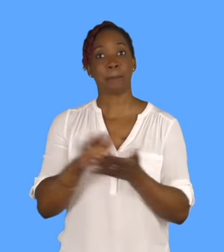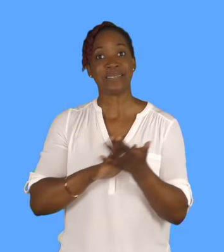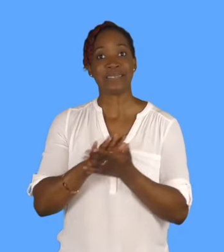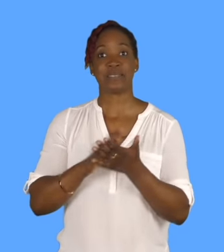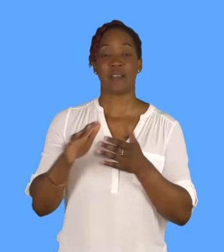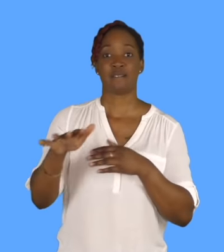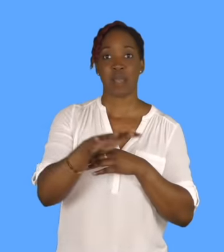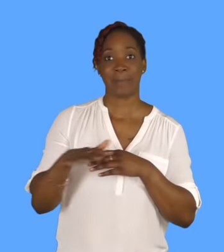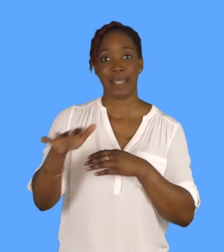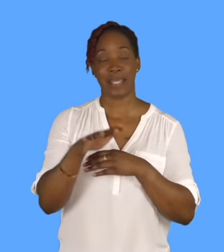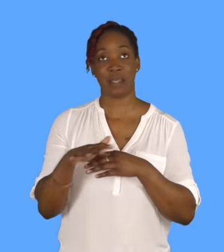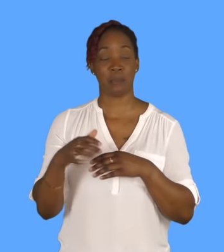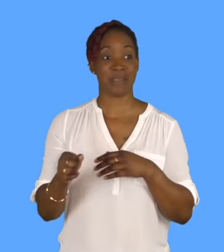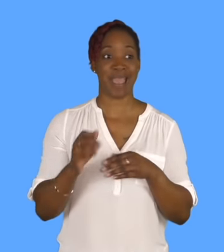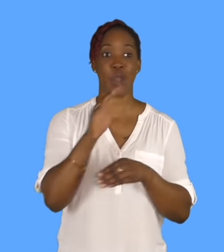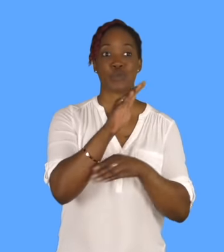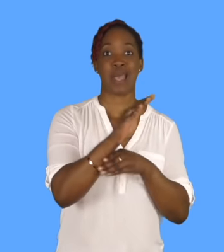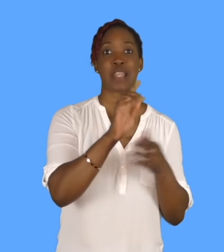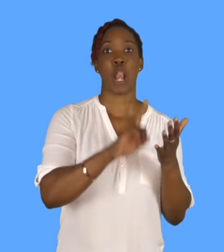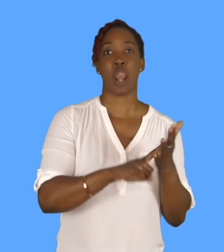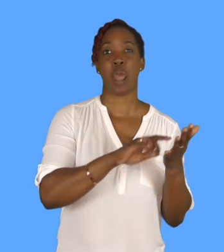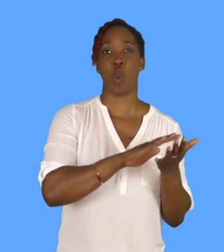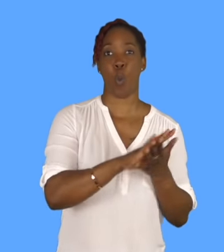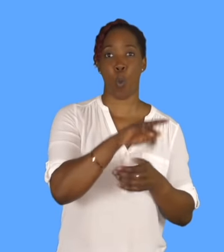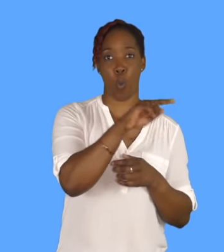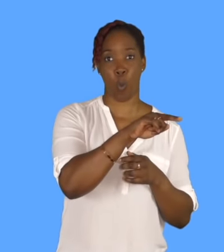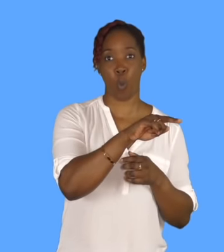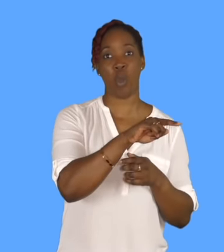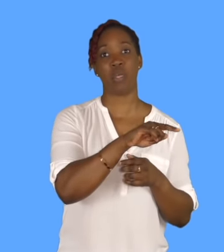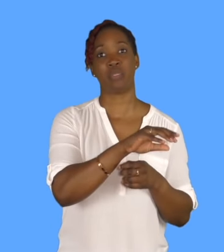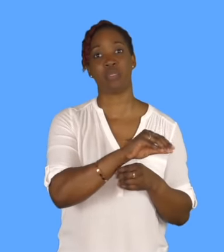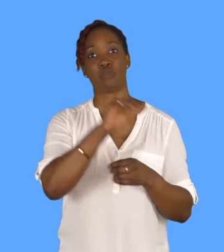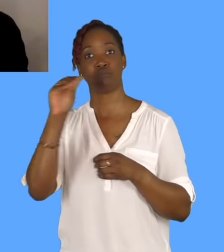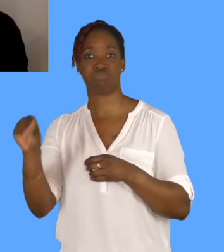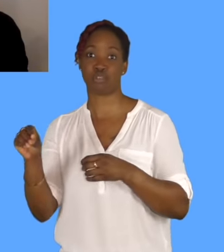Amritsar, Dili. And then we came to Scotland. Oh.